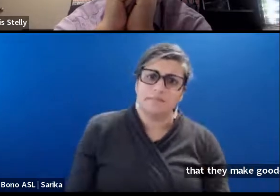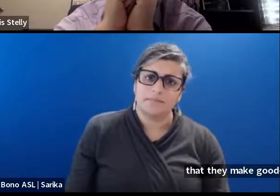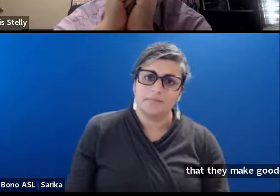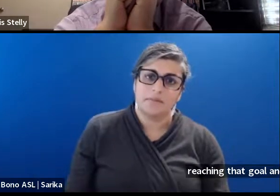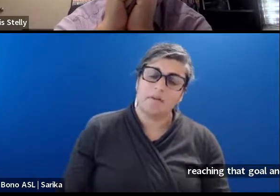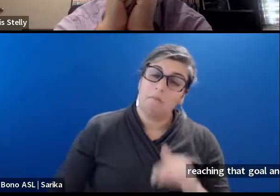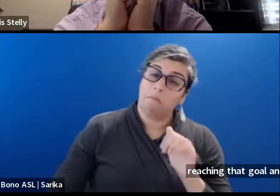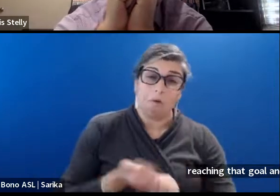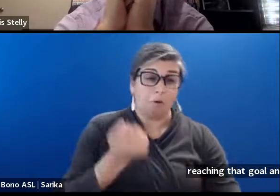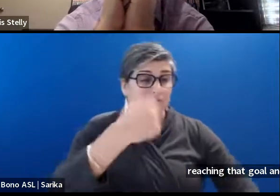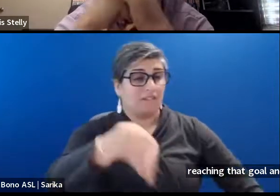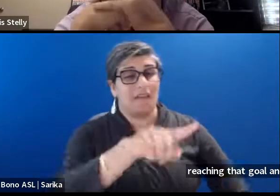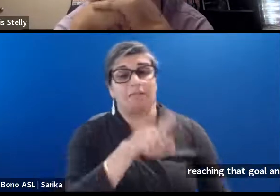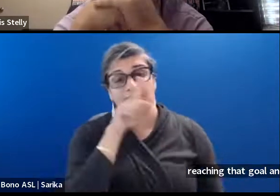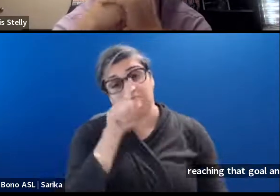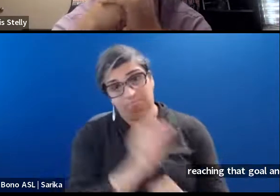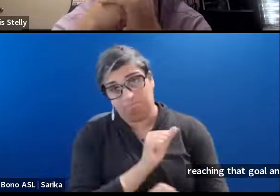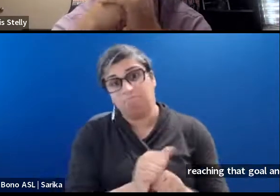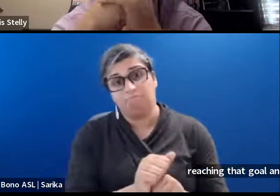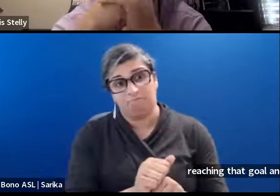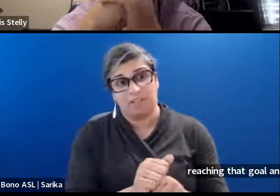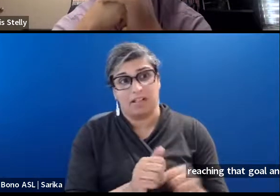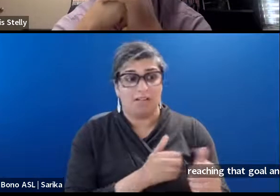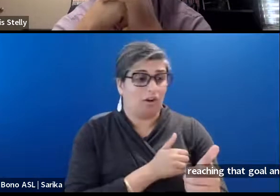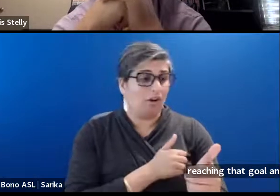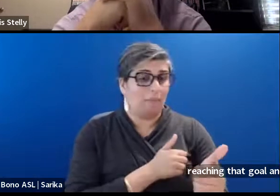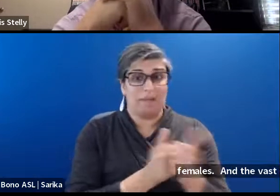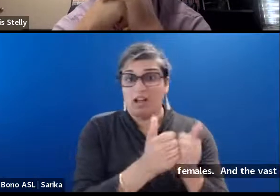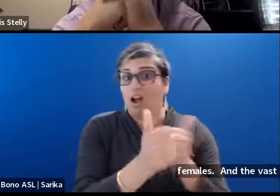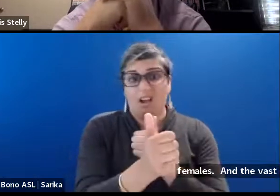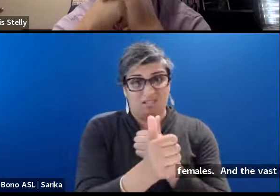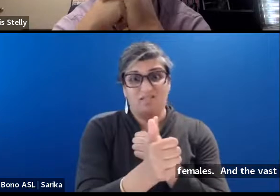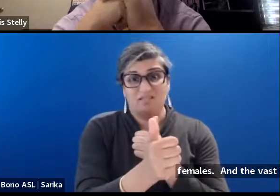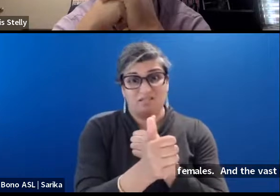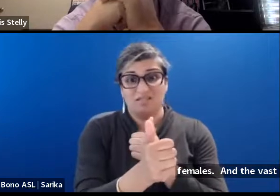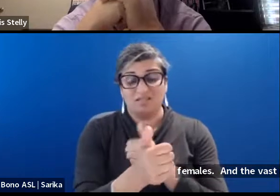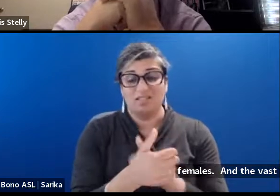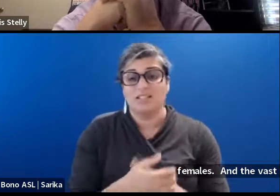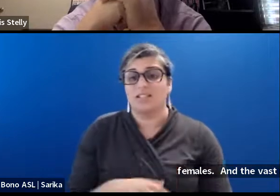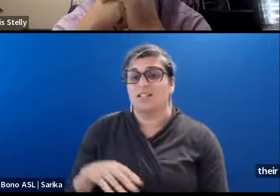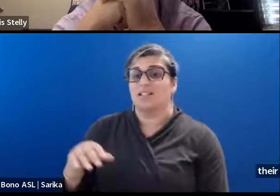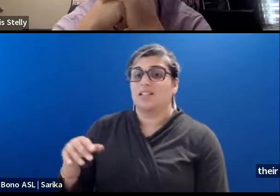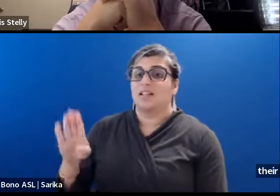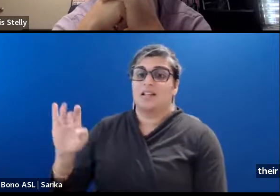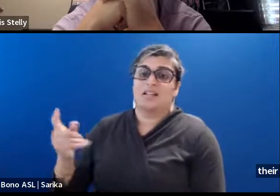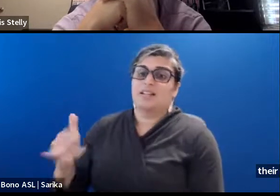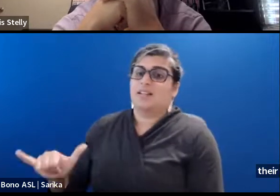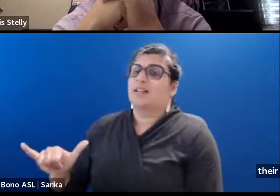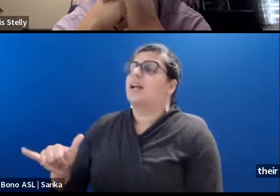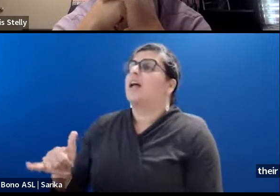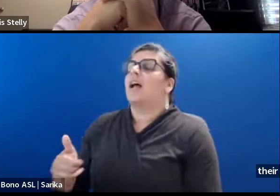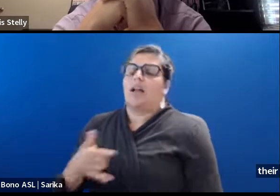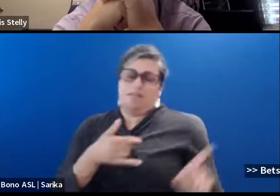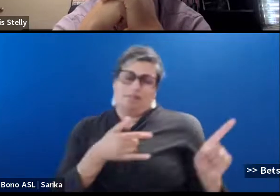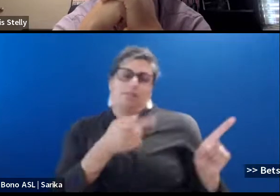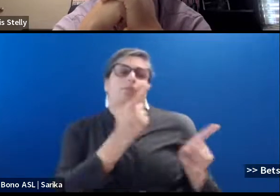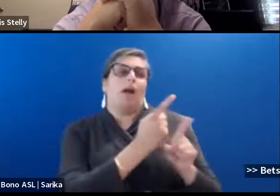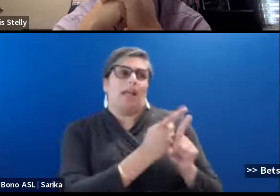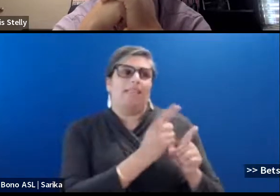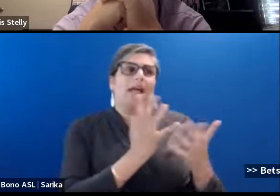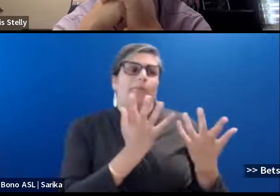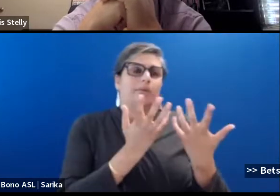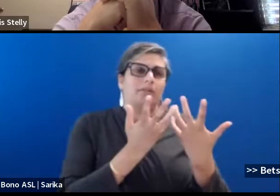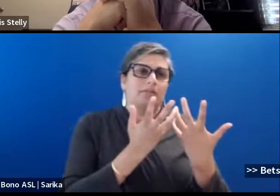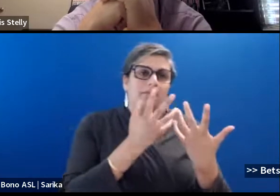majority have, uh, you know, exceeded their goals. Yeah, was, um, Caesars, right. That was baked into the very first Illinois tax